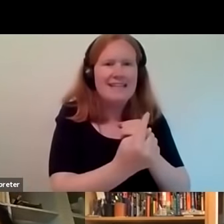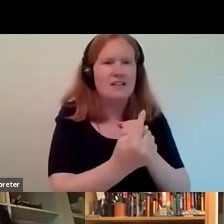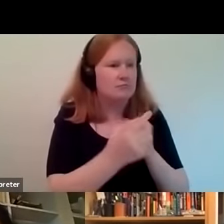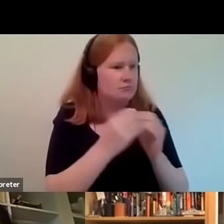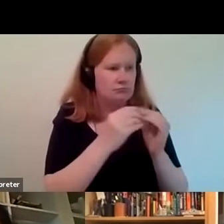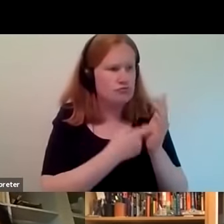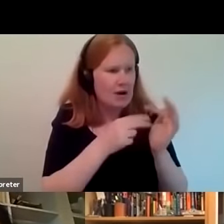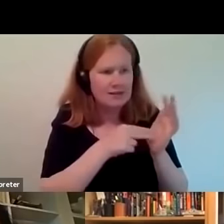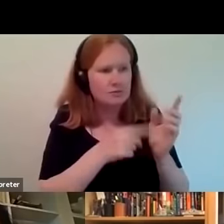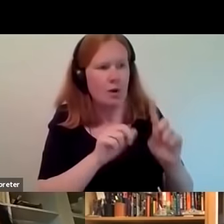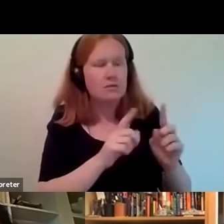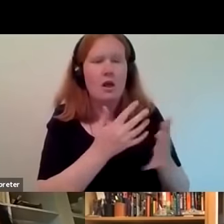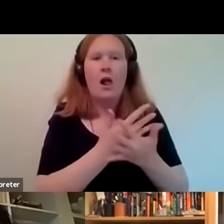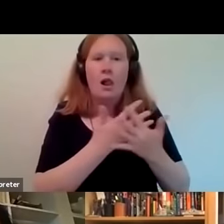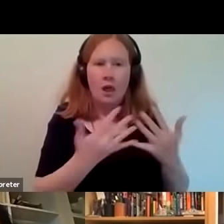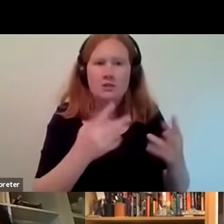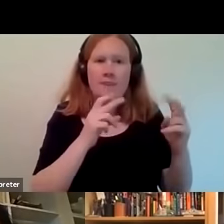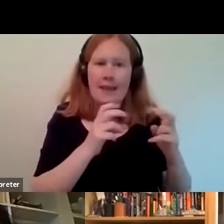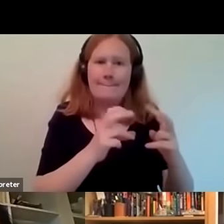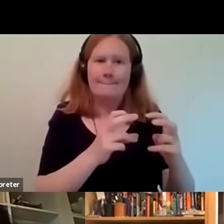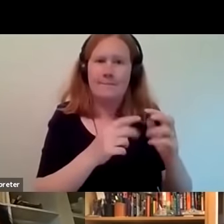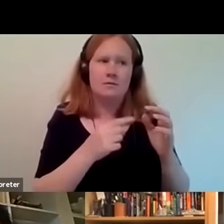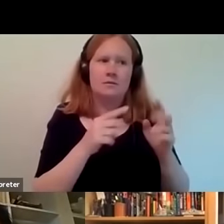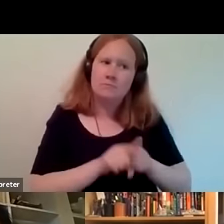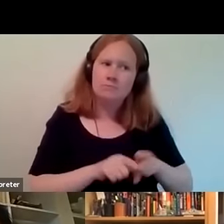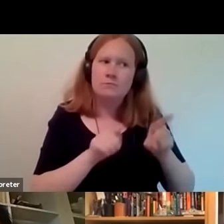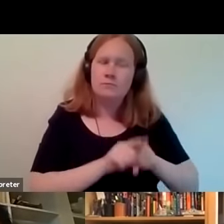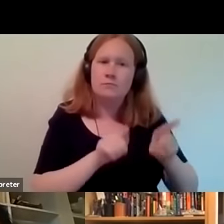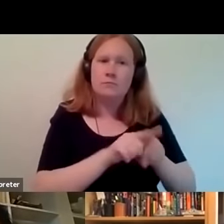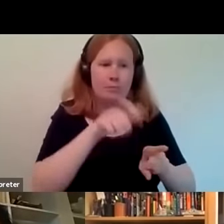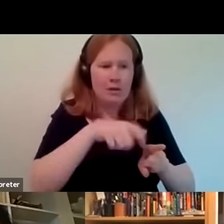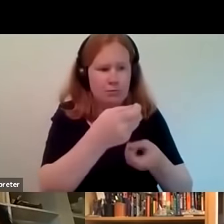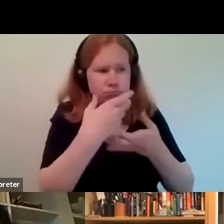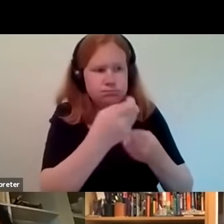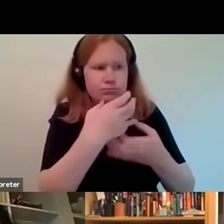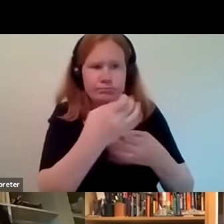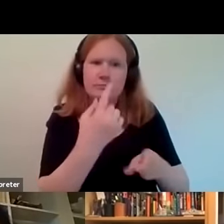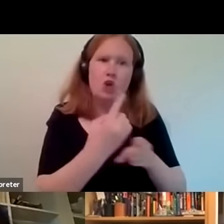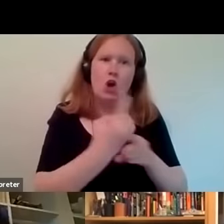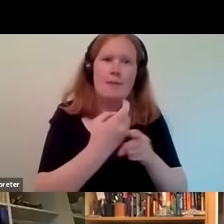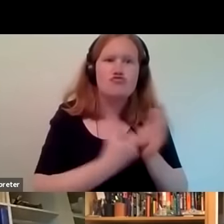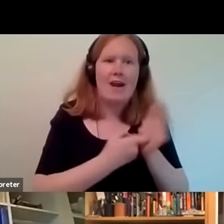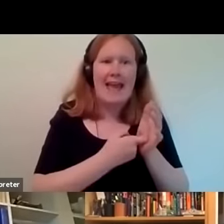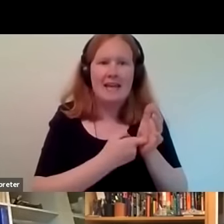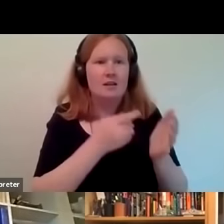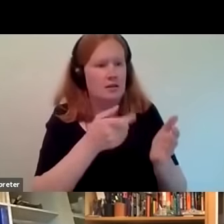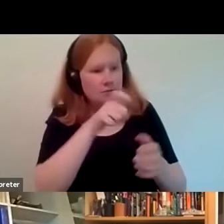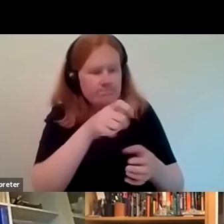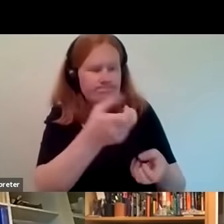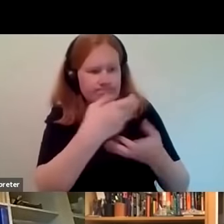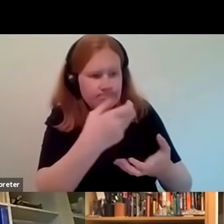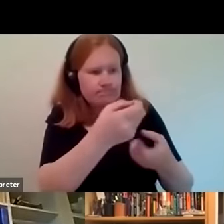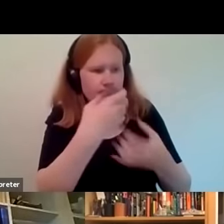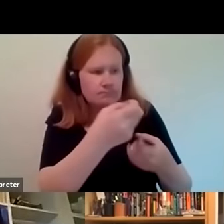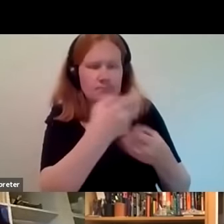and time again was reggae and so right from the beginning we knew that there was a wish or a want to kind of capture this